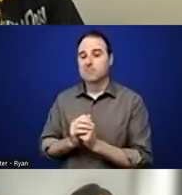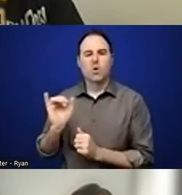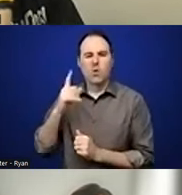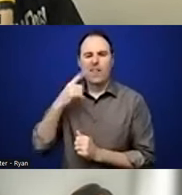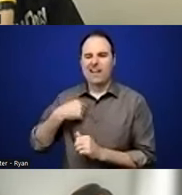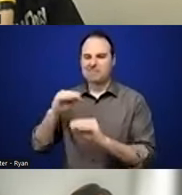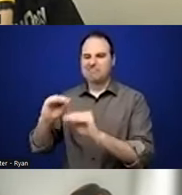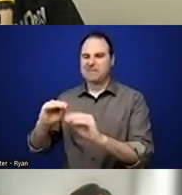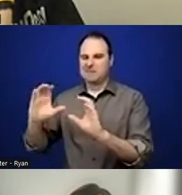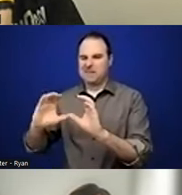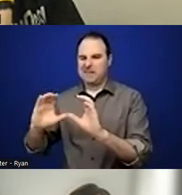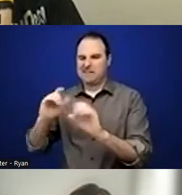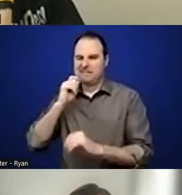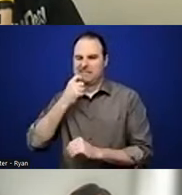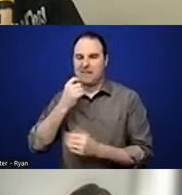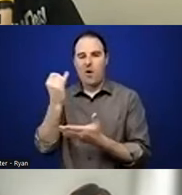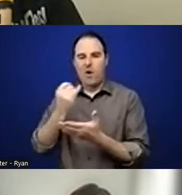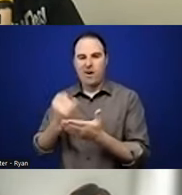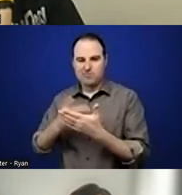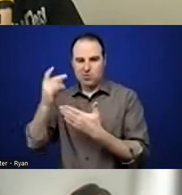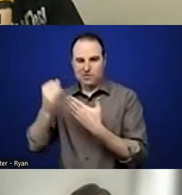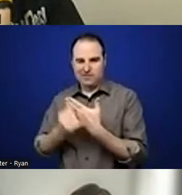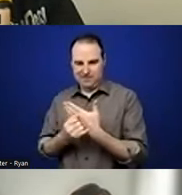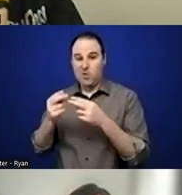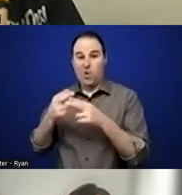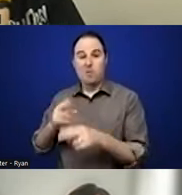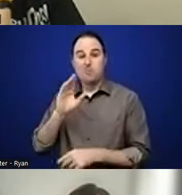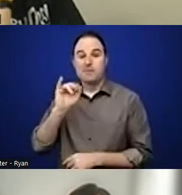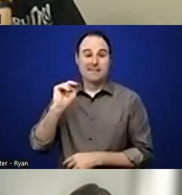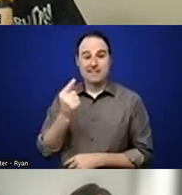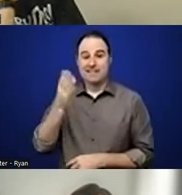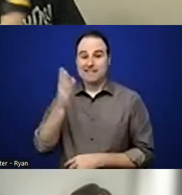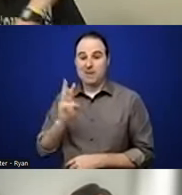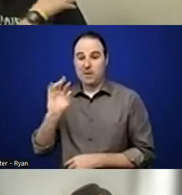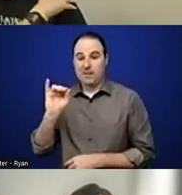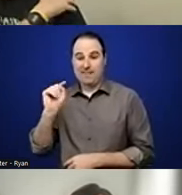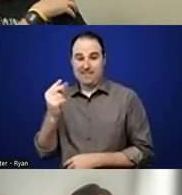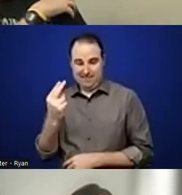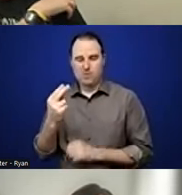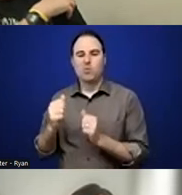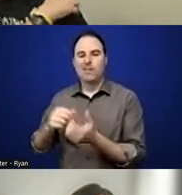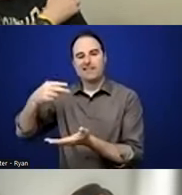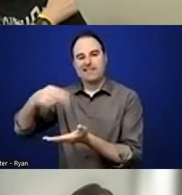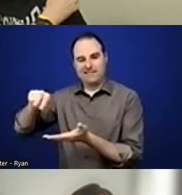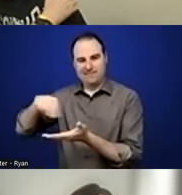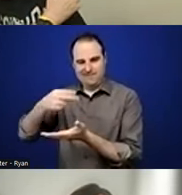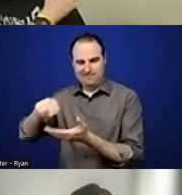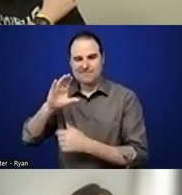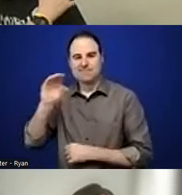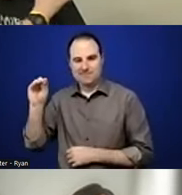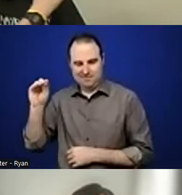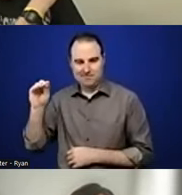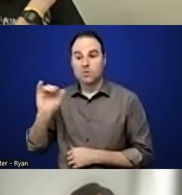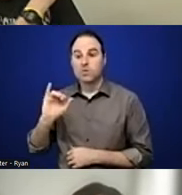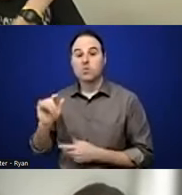art project. I got to be a part of called being slash with by the Nicole Canuso dance company. Also, I think, uh, or the summer